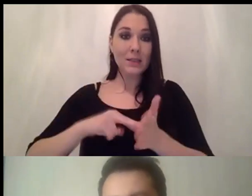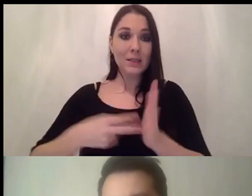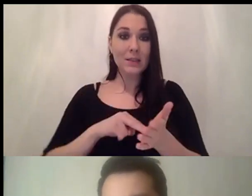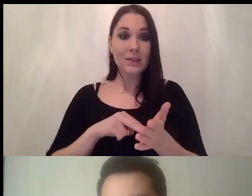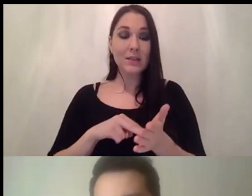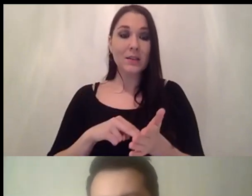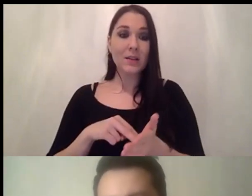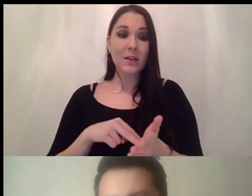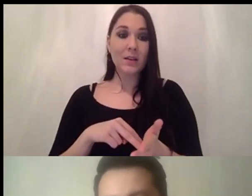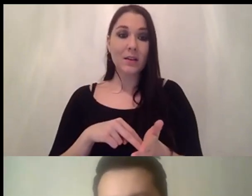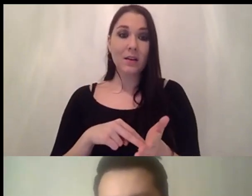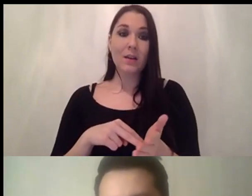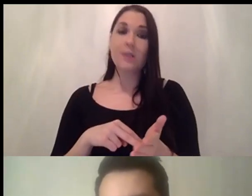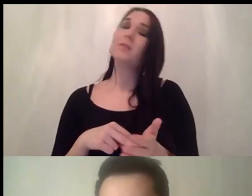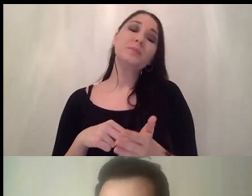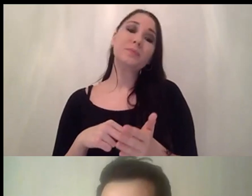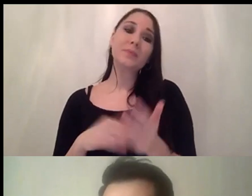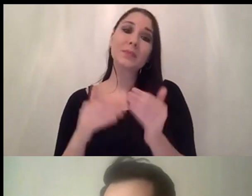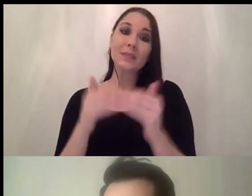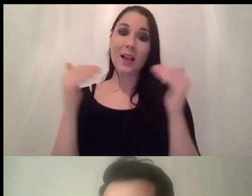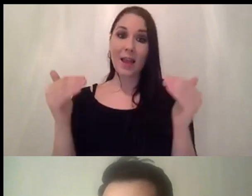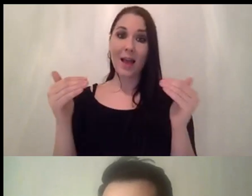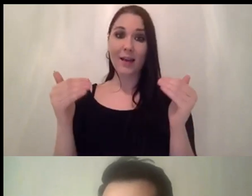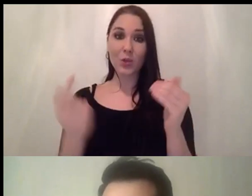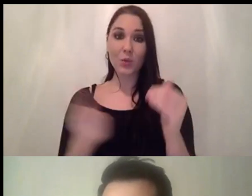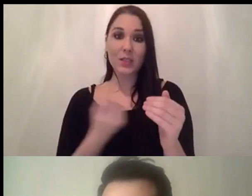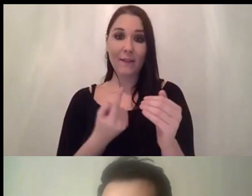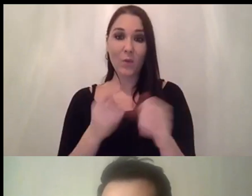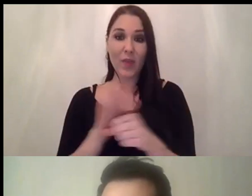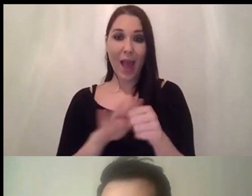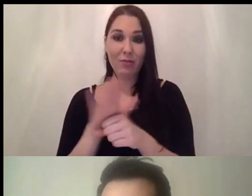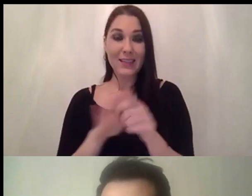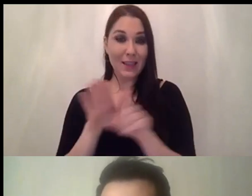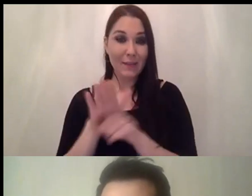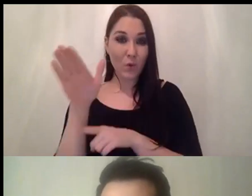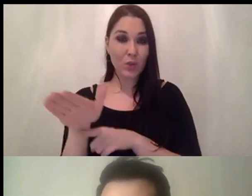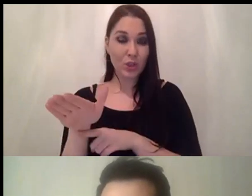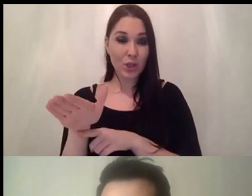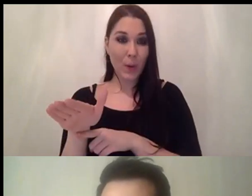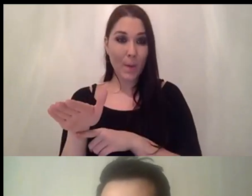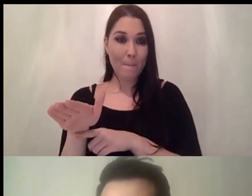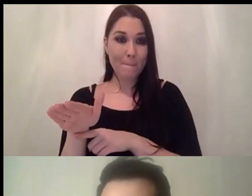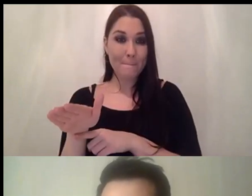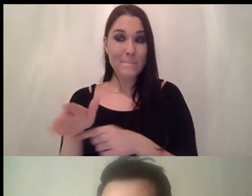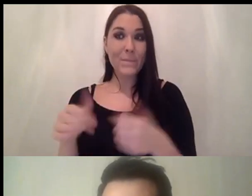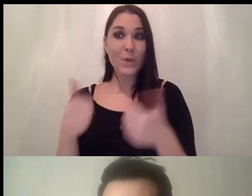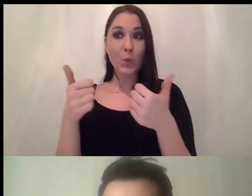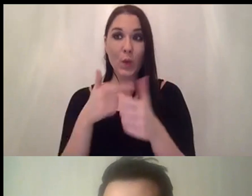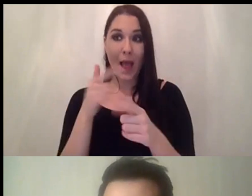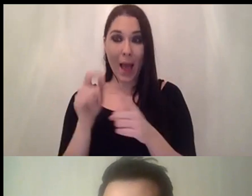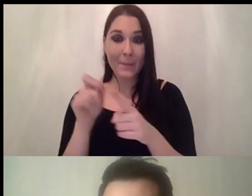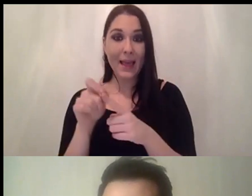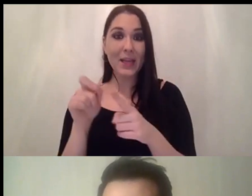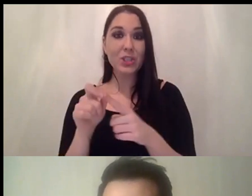align yourself with the certain areas that you want to work in the future and then as said that you find a good application and do the